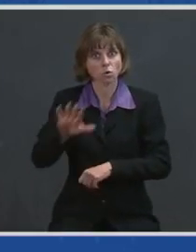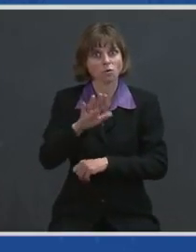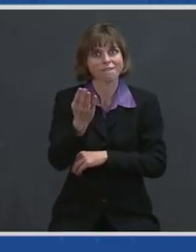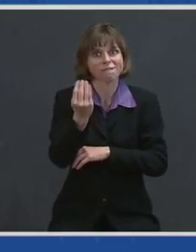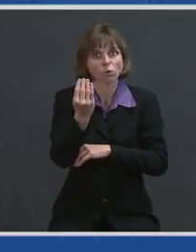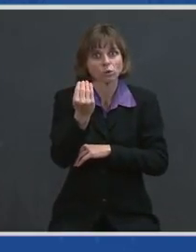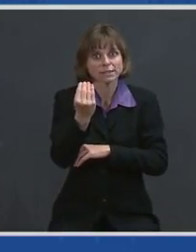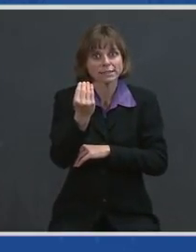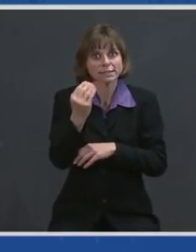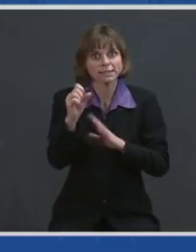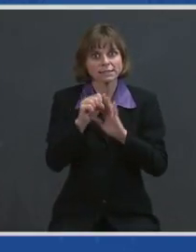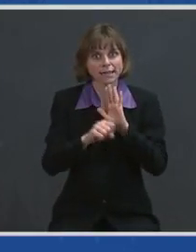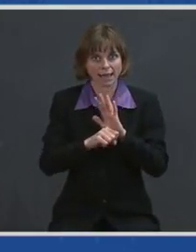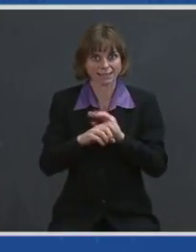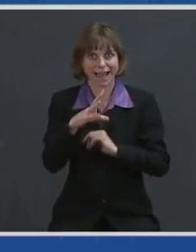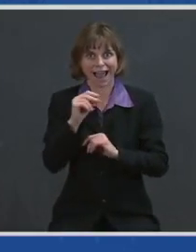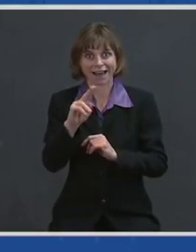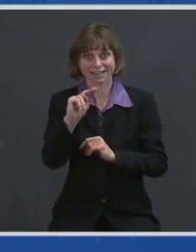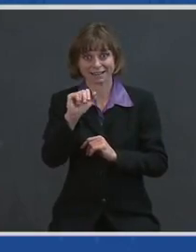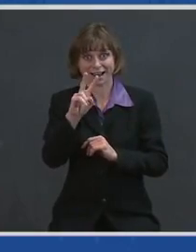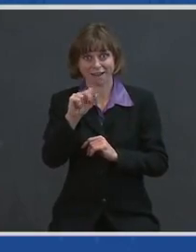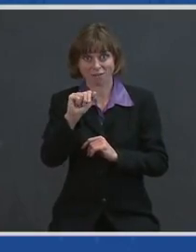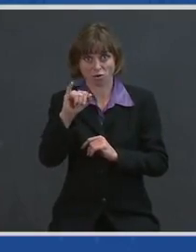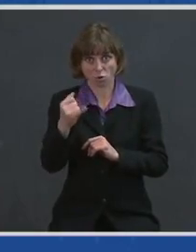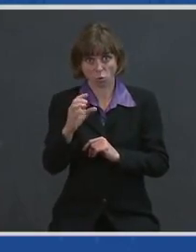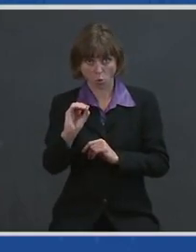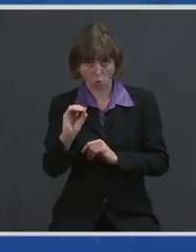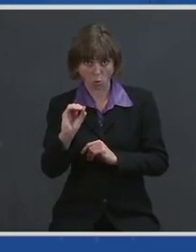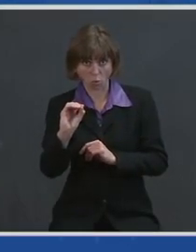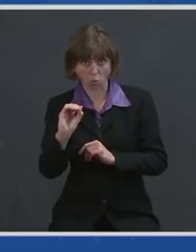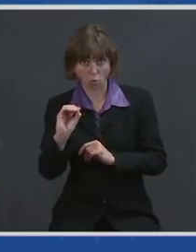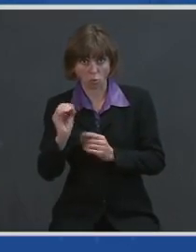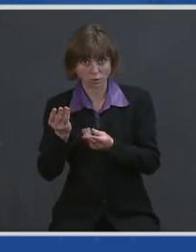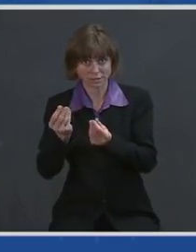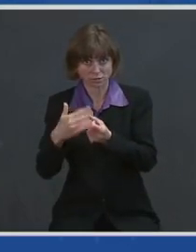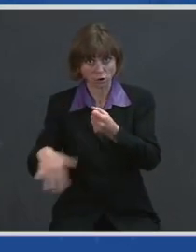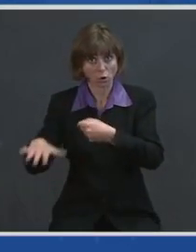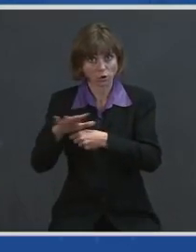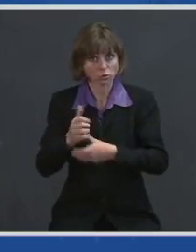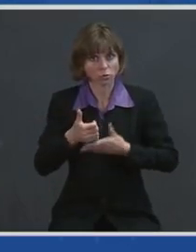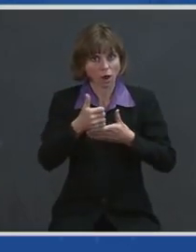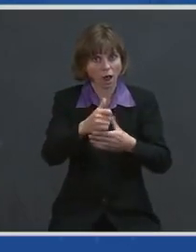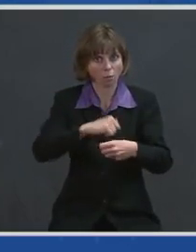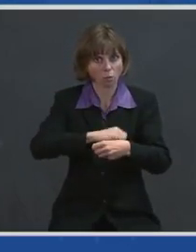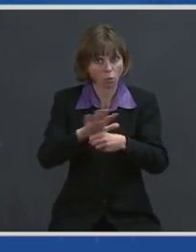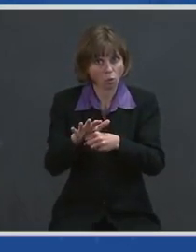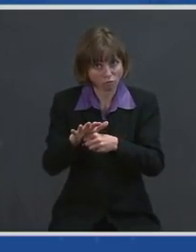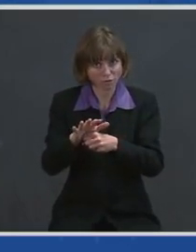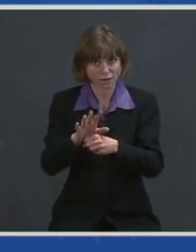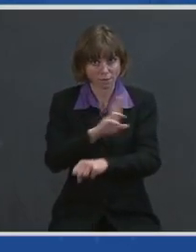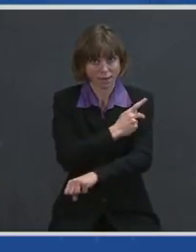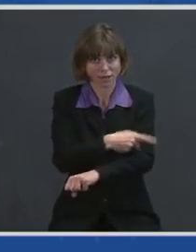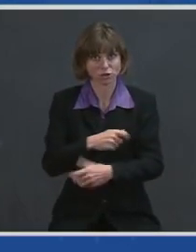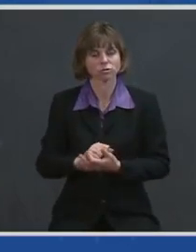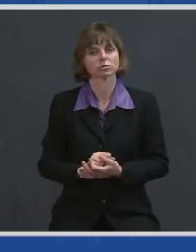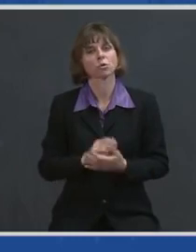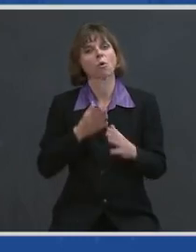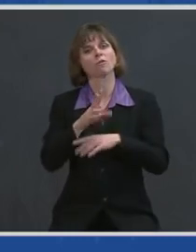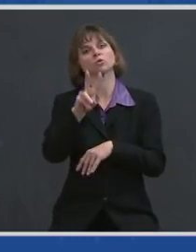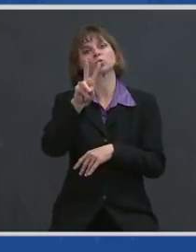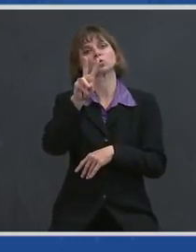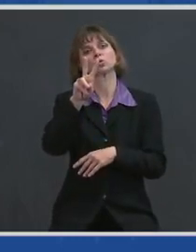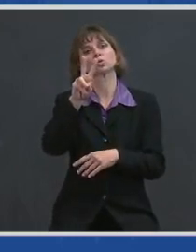in the Navajo Nation to treat COVID-19 patients. It means more than 2,200 medical personnel